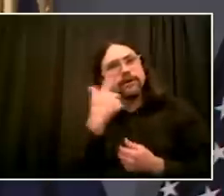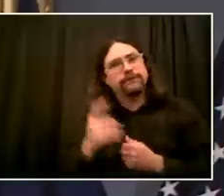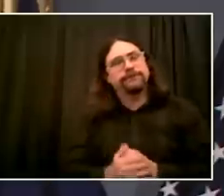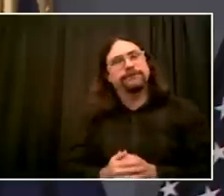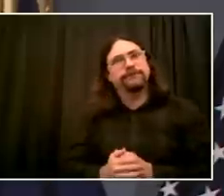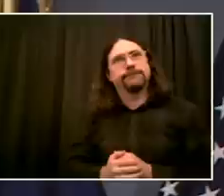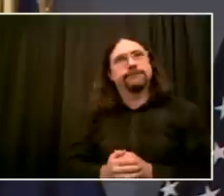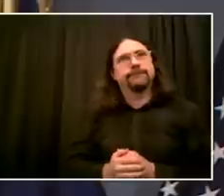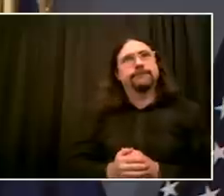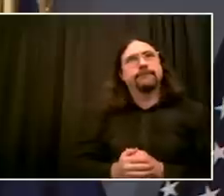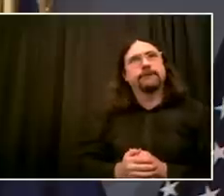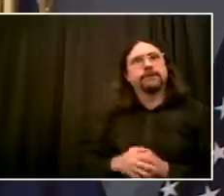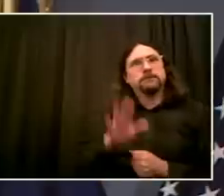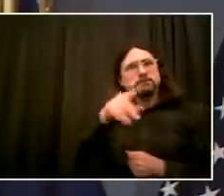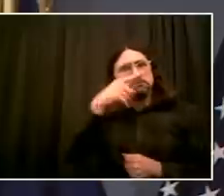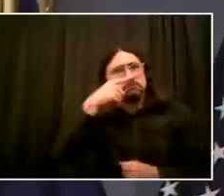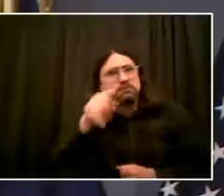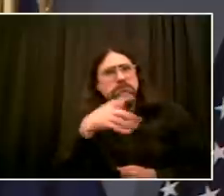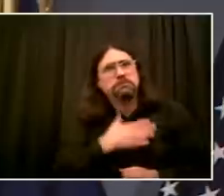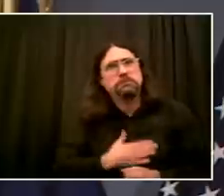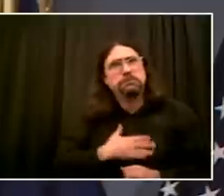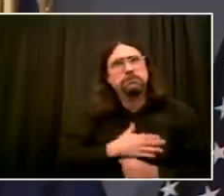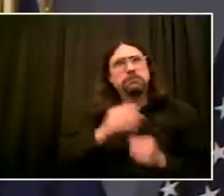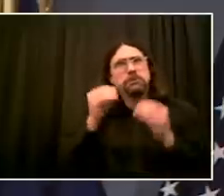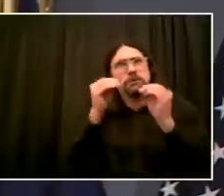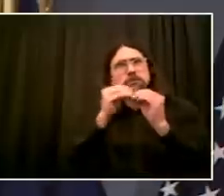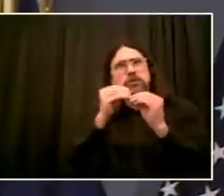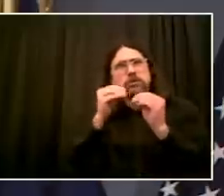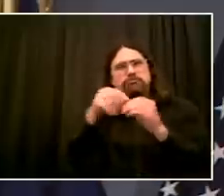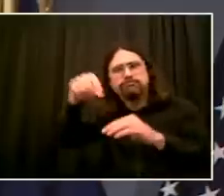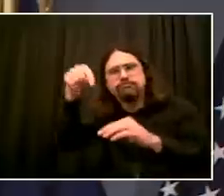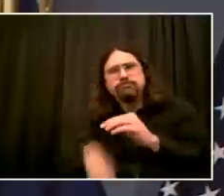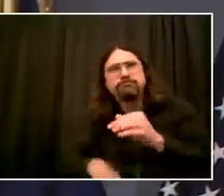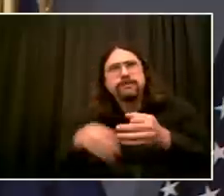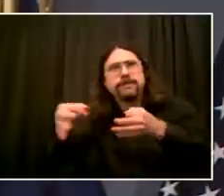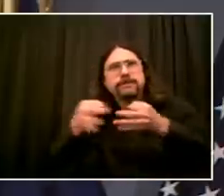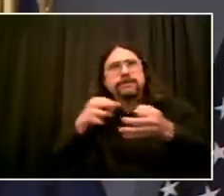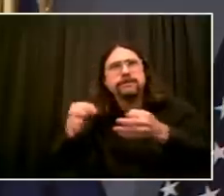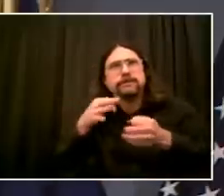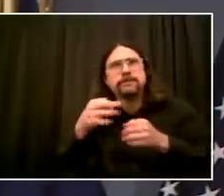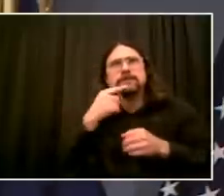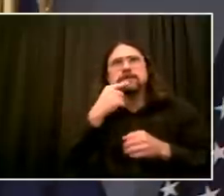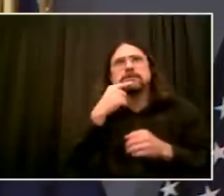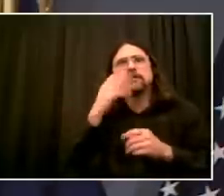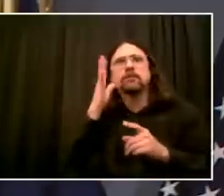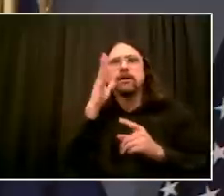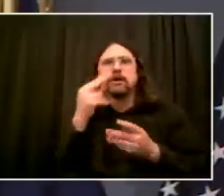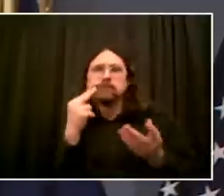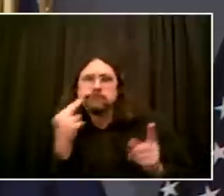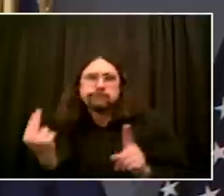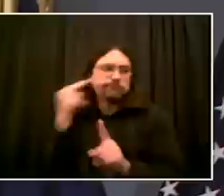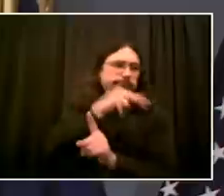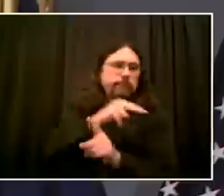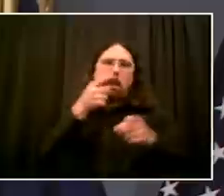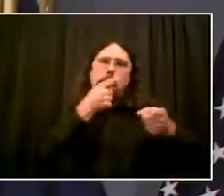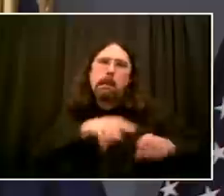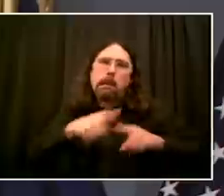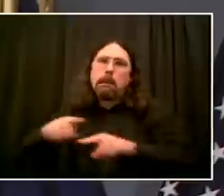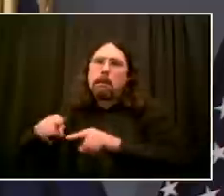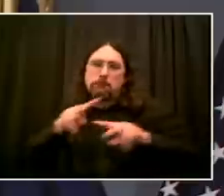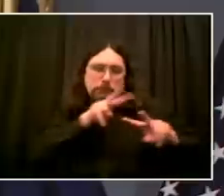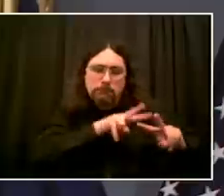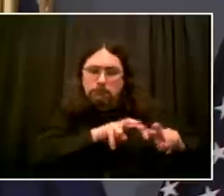you find them in regs, are you going to commit to implementing them, and how it's independent when it's led by two of your appointees.